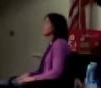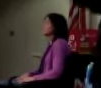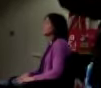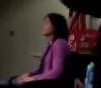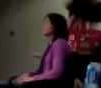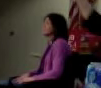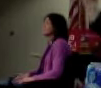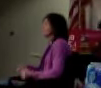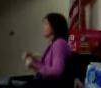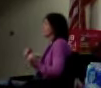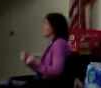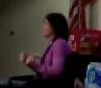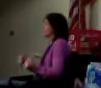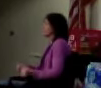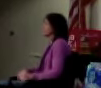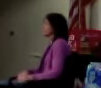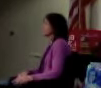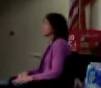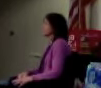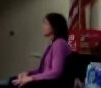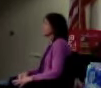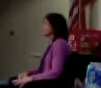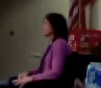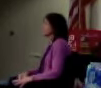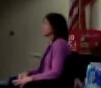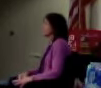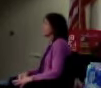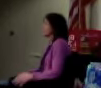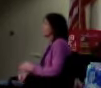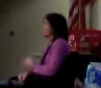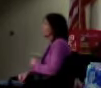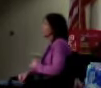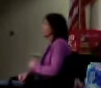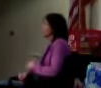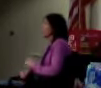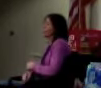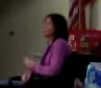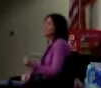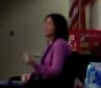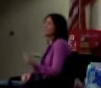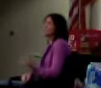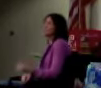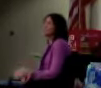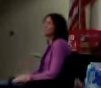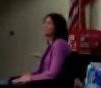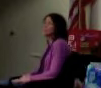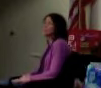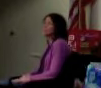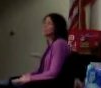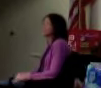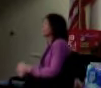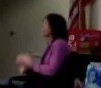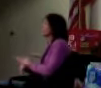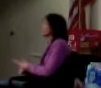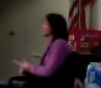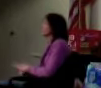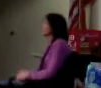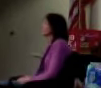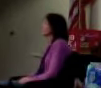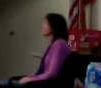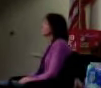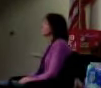Curious? Yeah. Absolutely. There's a sense of aggression. There's a pierce to it. What else? Pressure. Pressure.